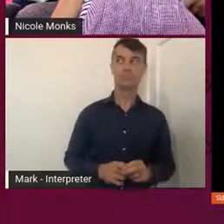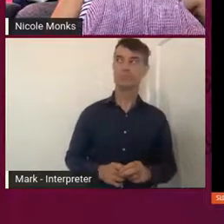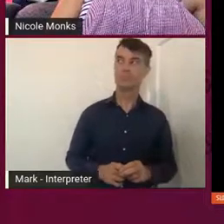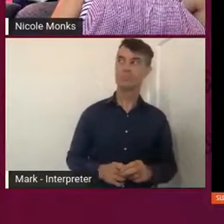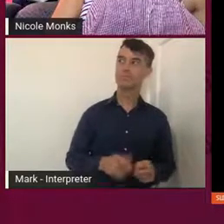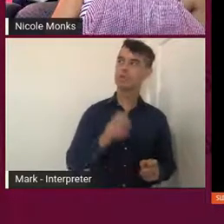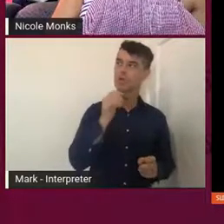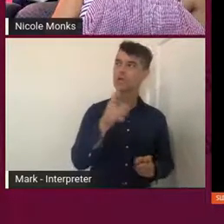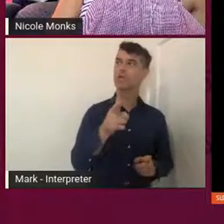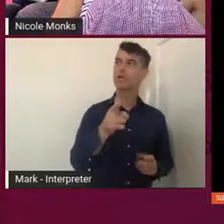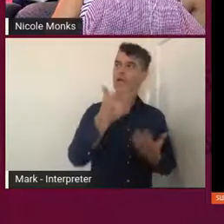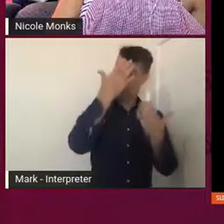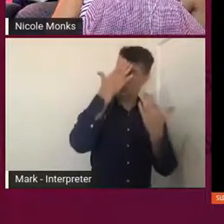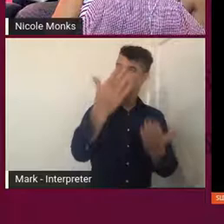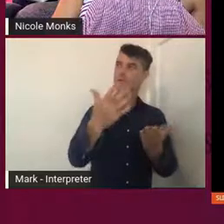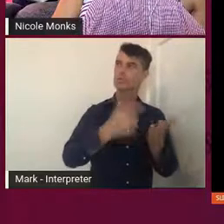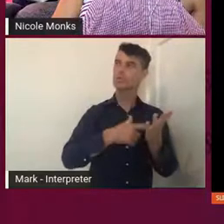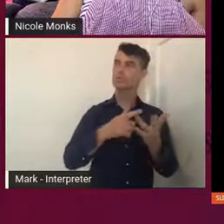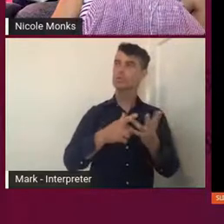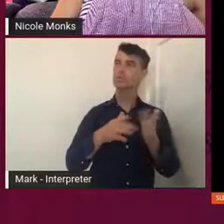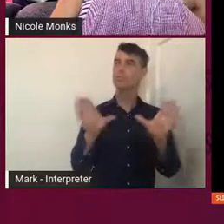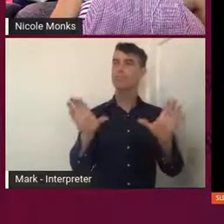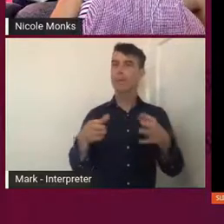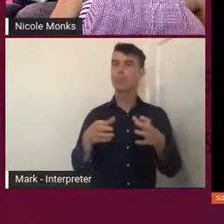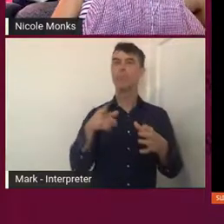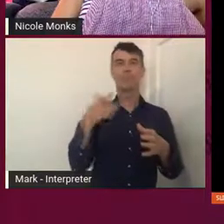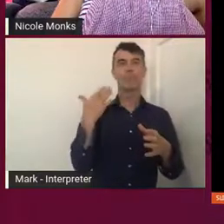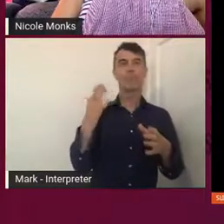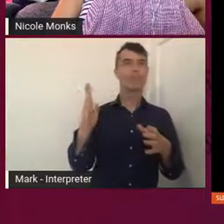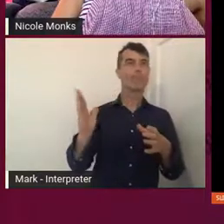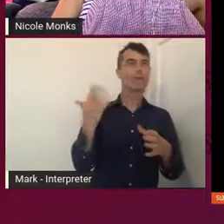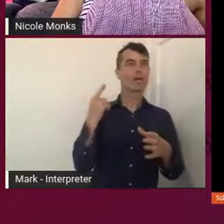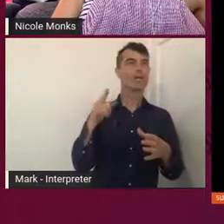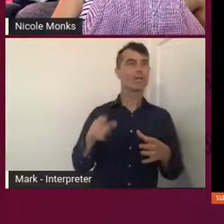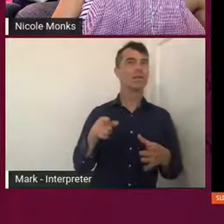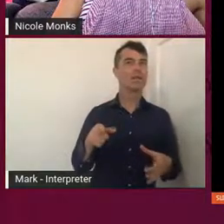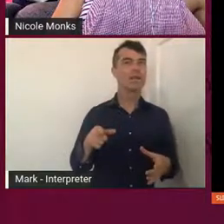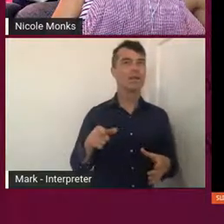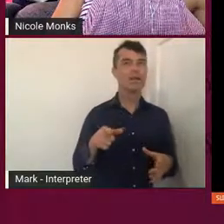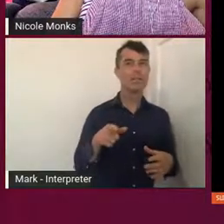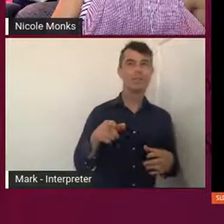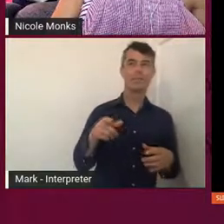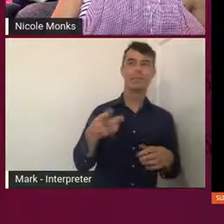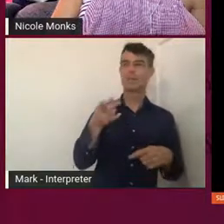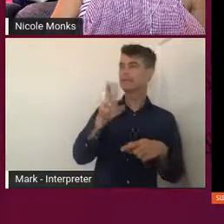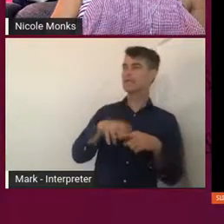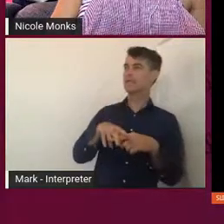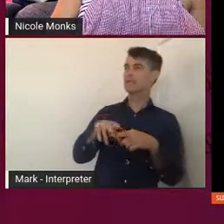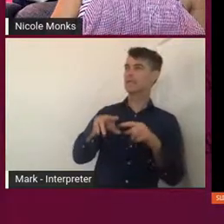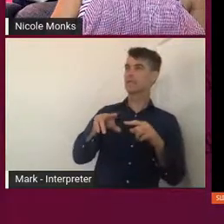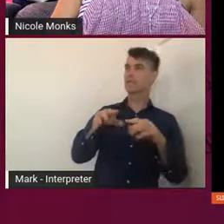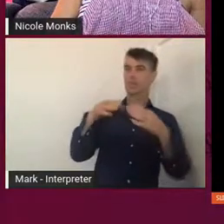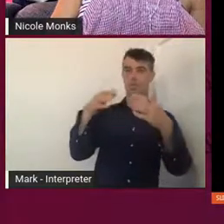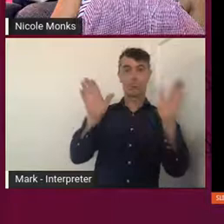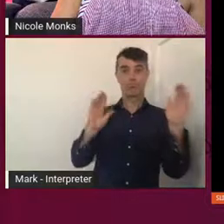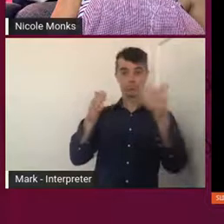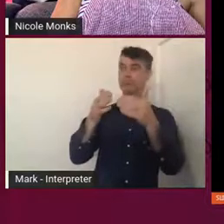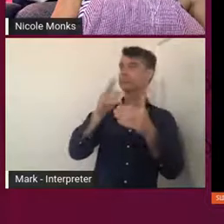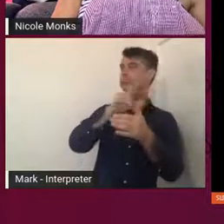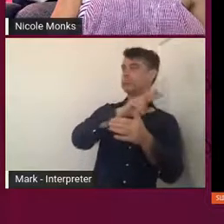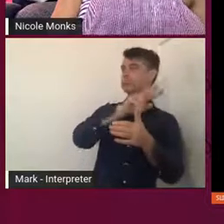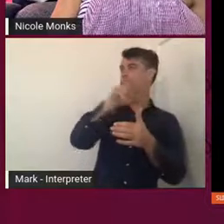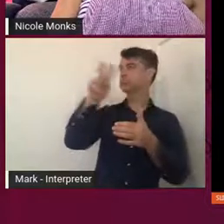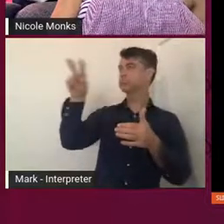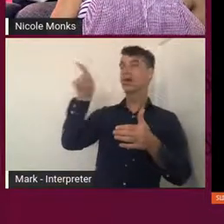give some respect to a mob that had been there and had sat out there and looked out beyond the horizon for so